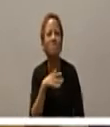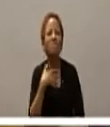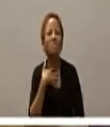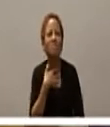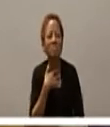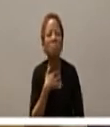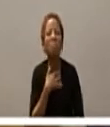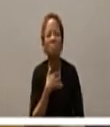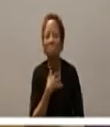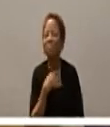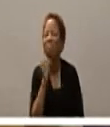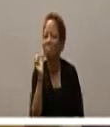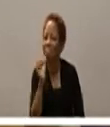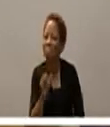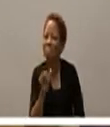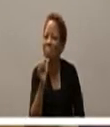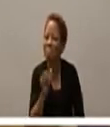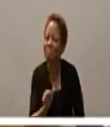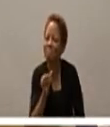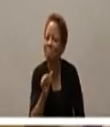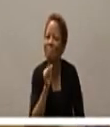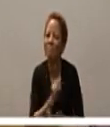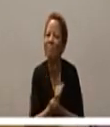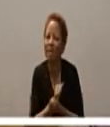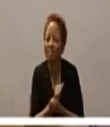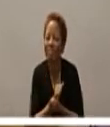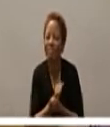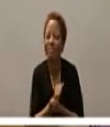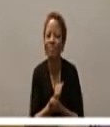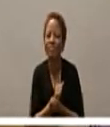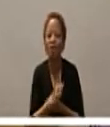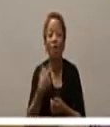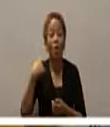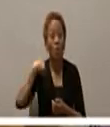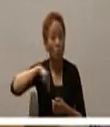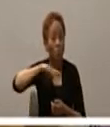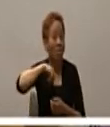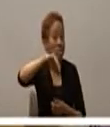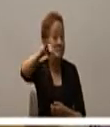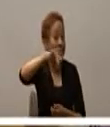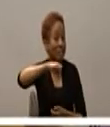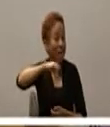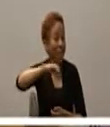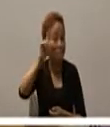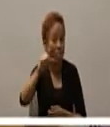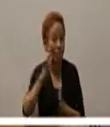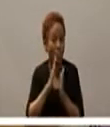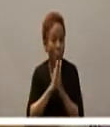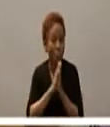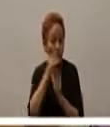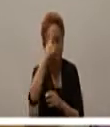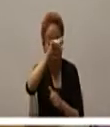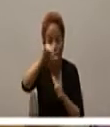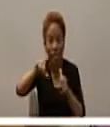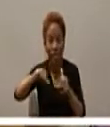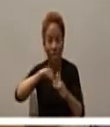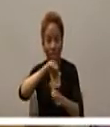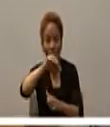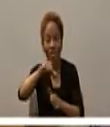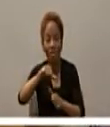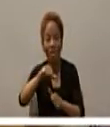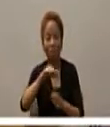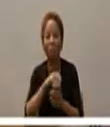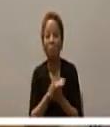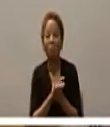how we too are called to pray for each other to continue to pray and and and if we look at our